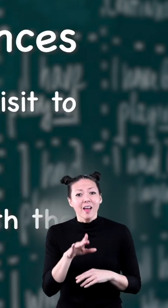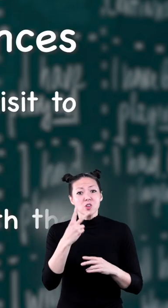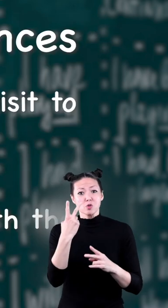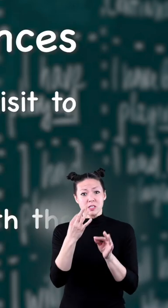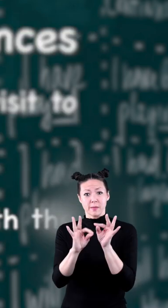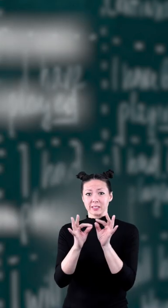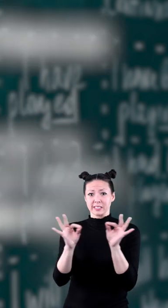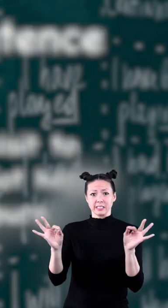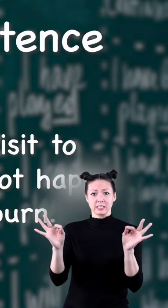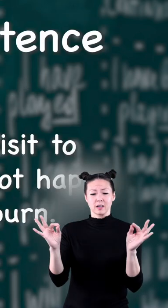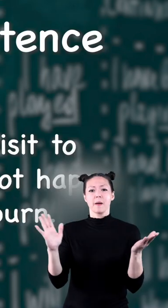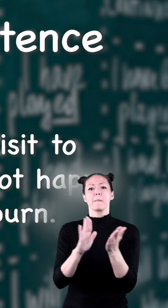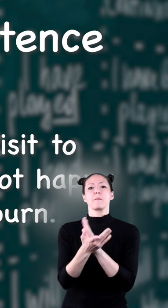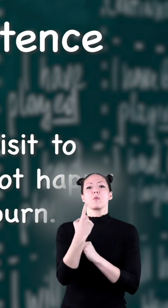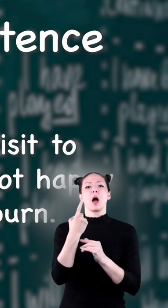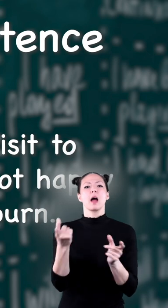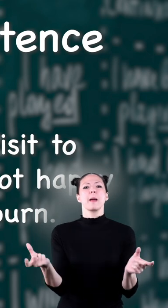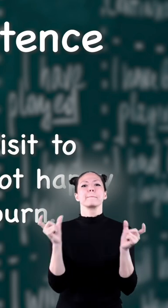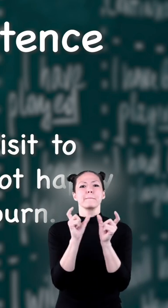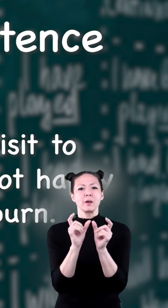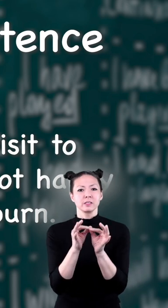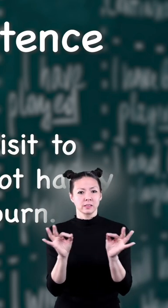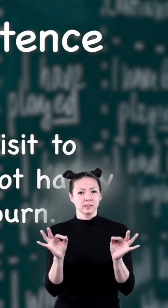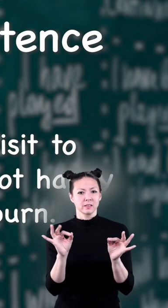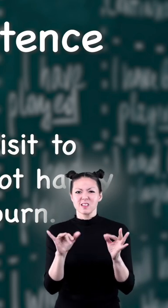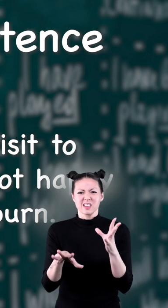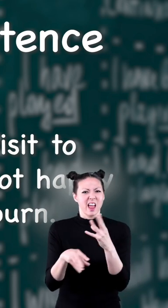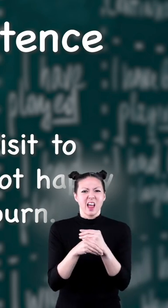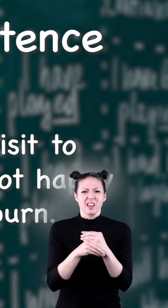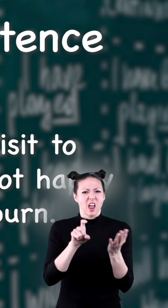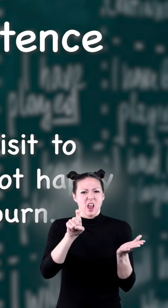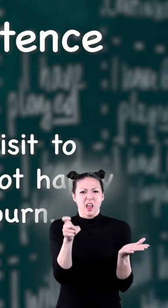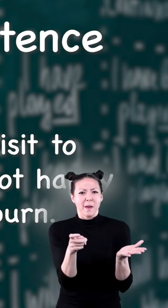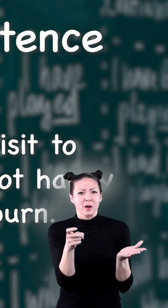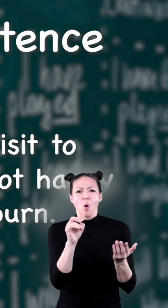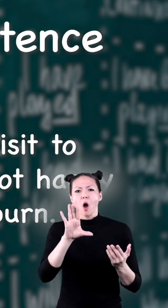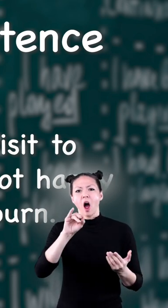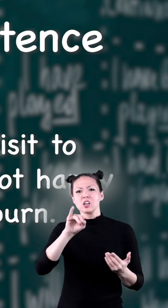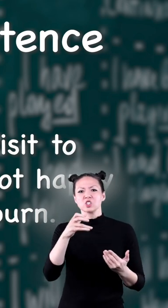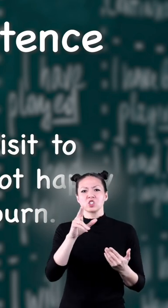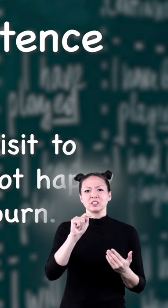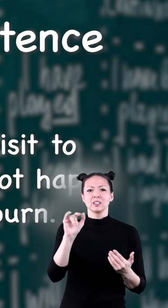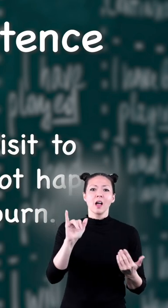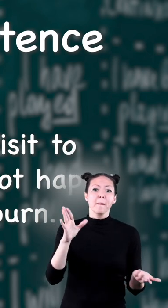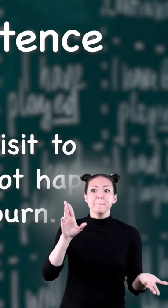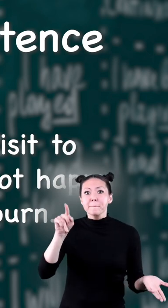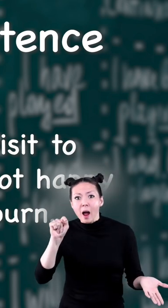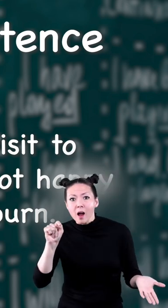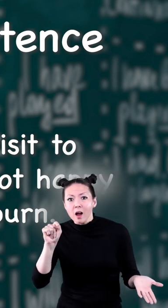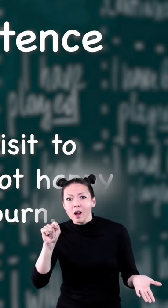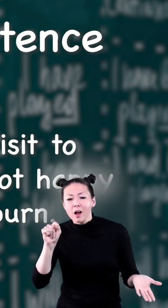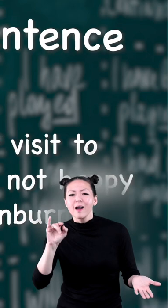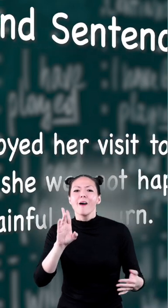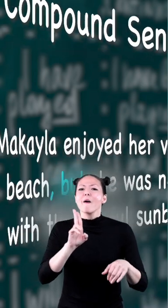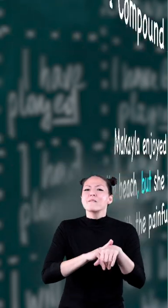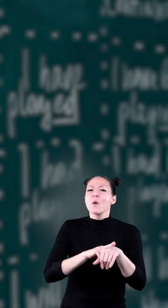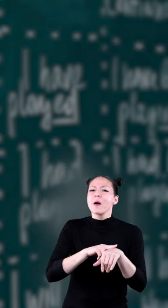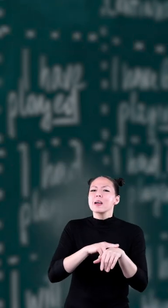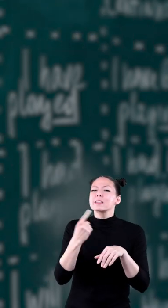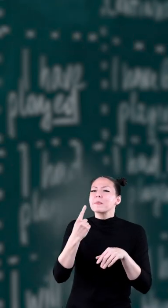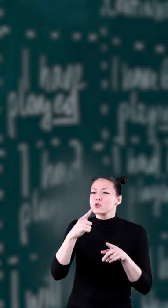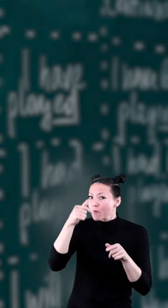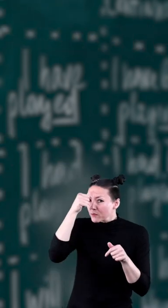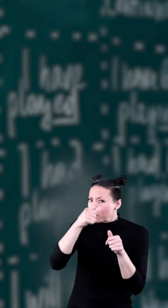simple sentences to one compound sentence just by adding a comma and conjunction like but of course